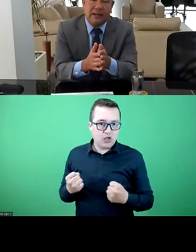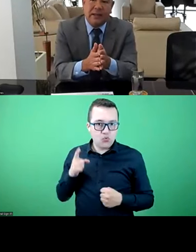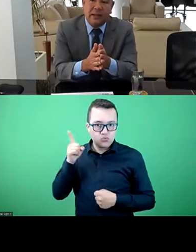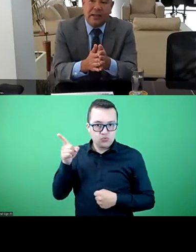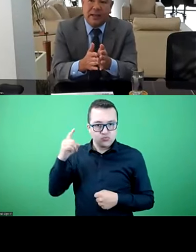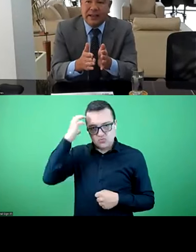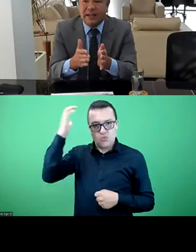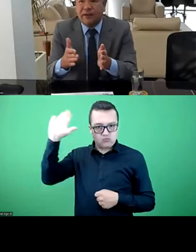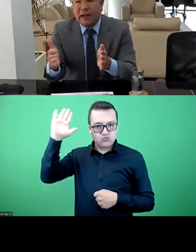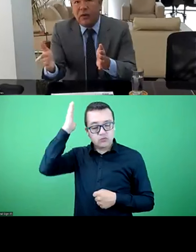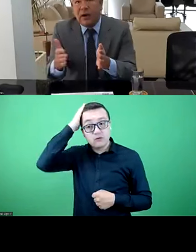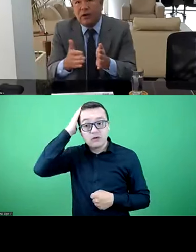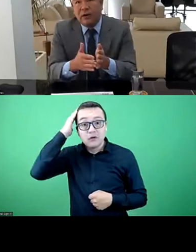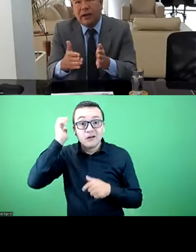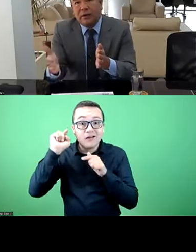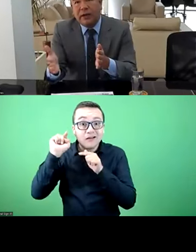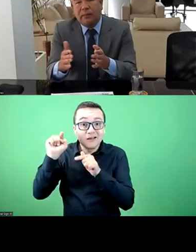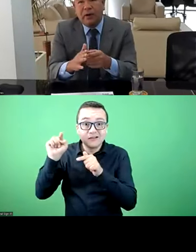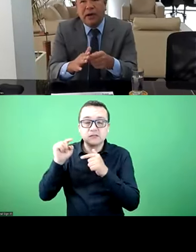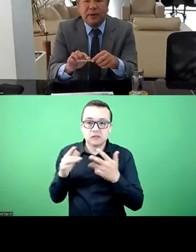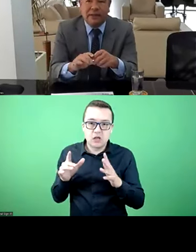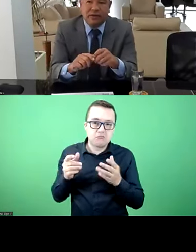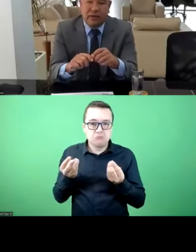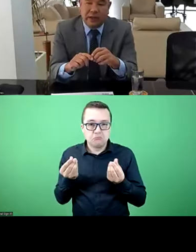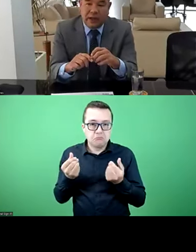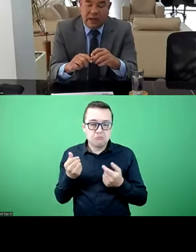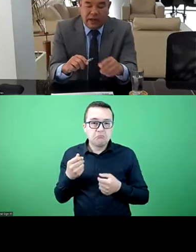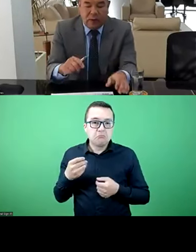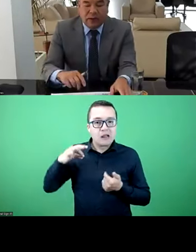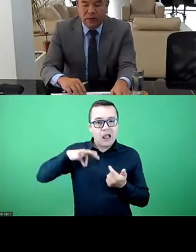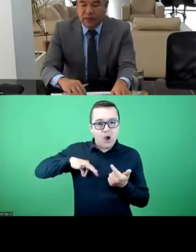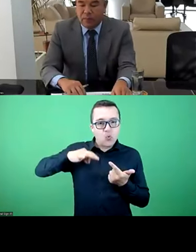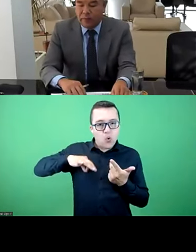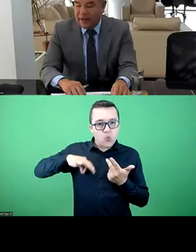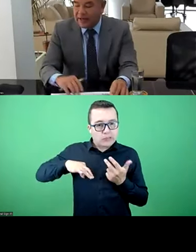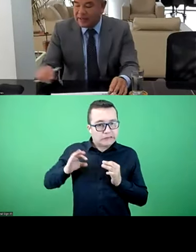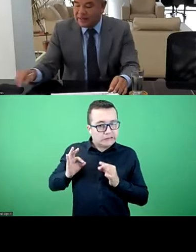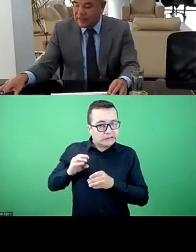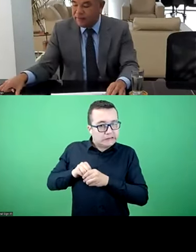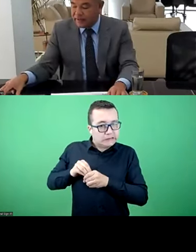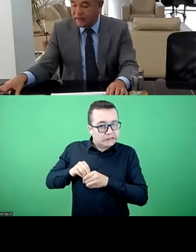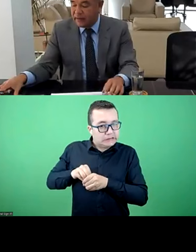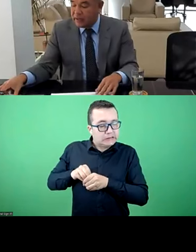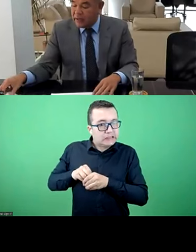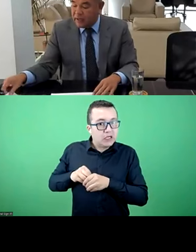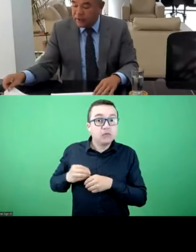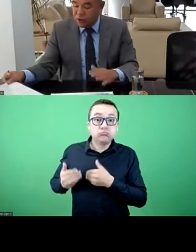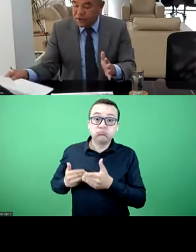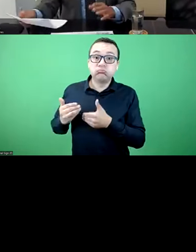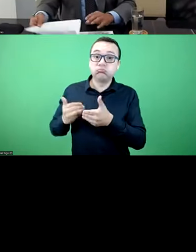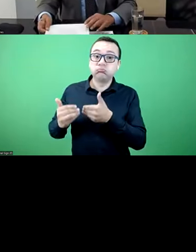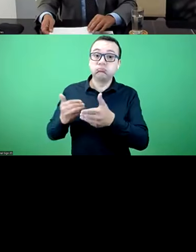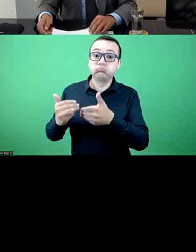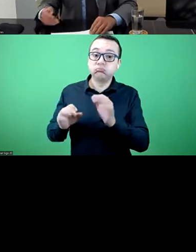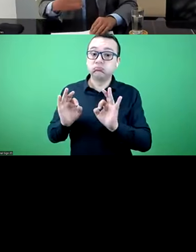that uses these kinds of tools that has led to a reduction of payments and